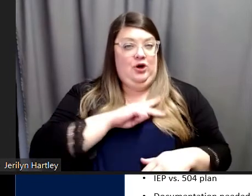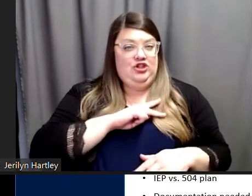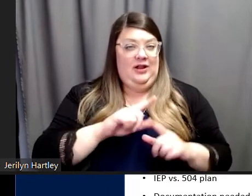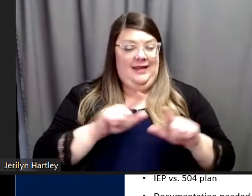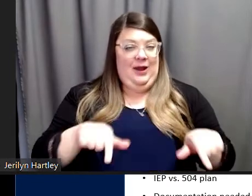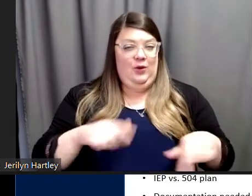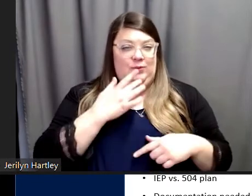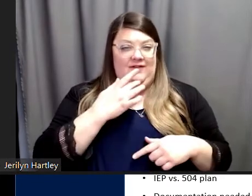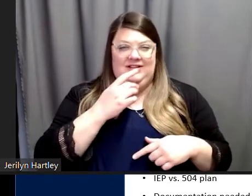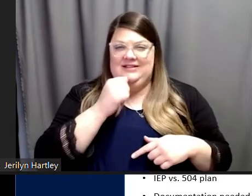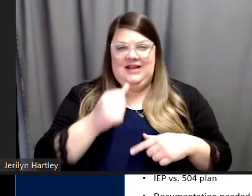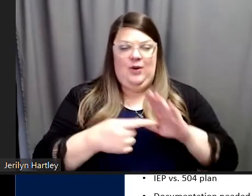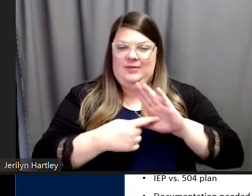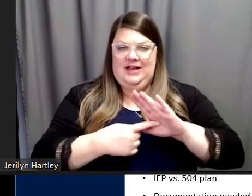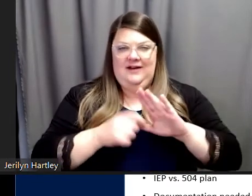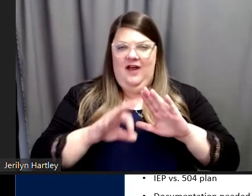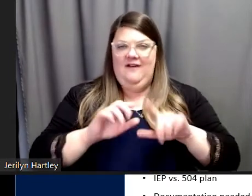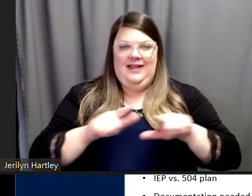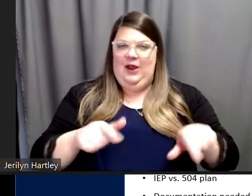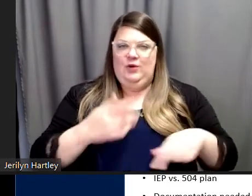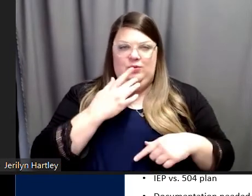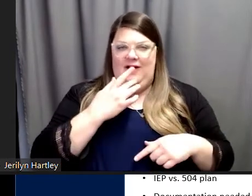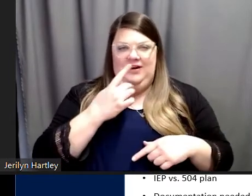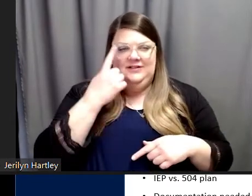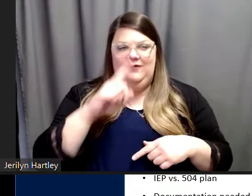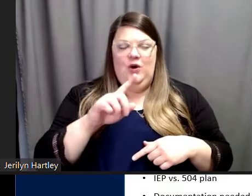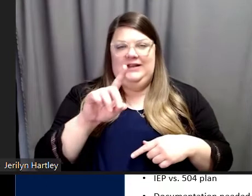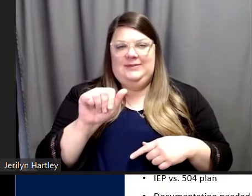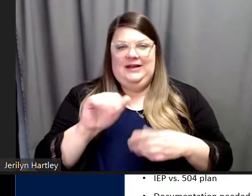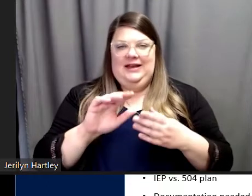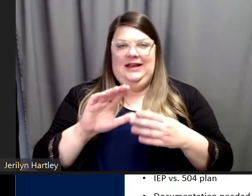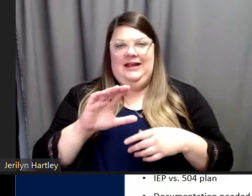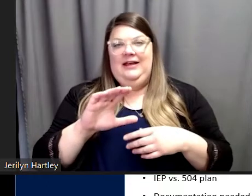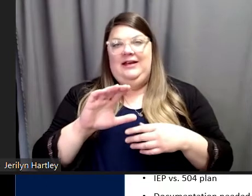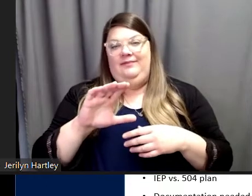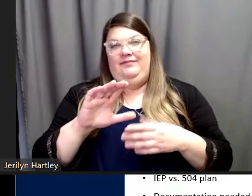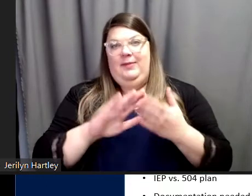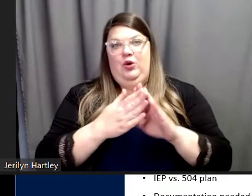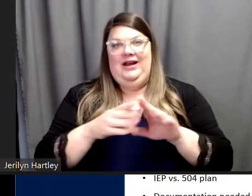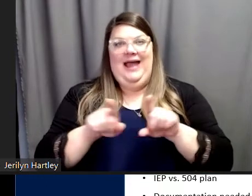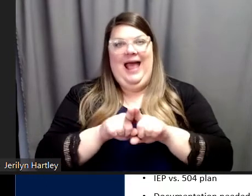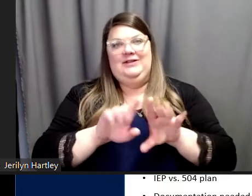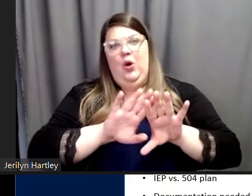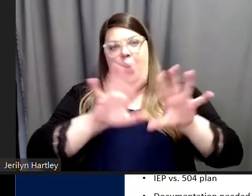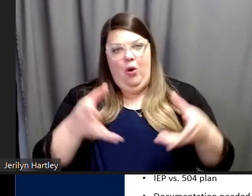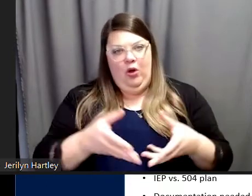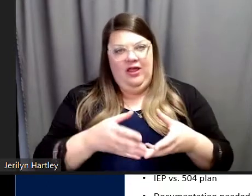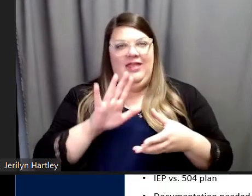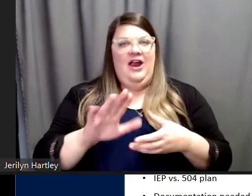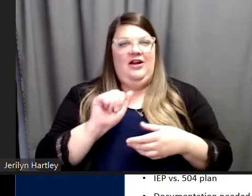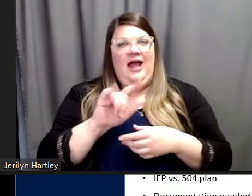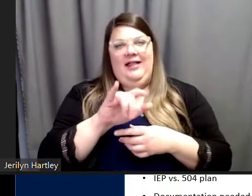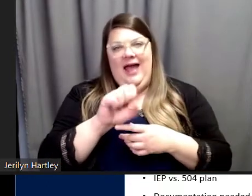not meant to be representative of language preferences of the disability community as a whole, their allies, the University of Arizona